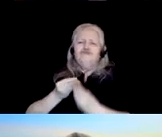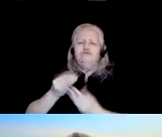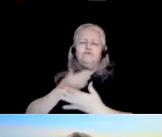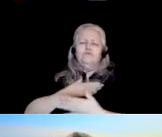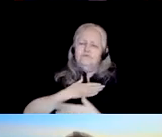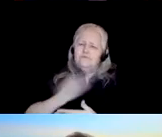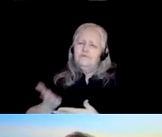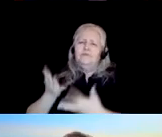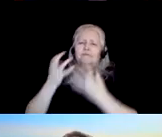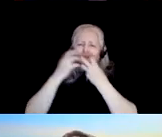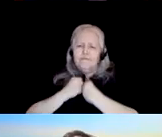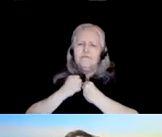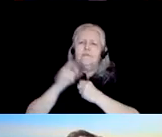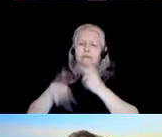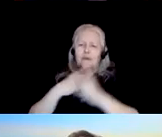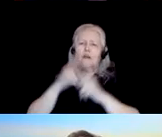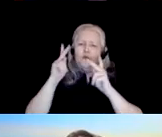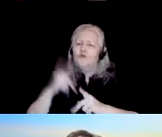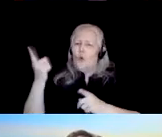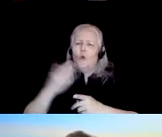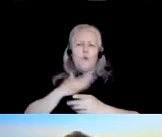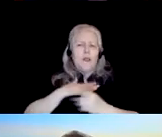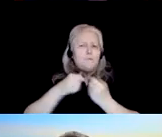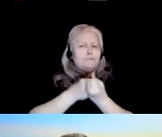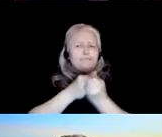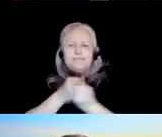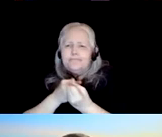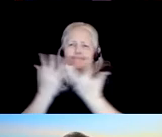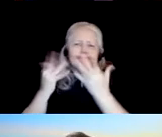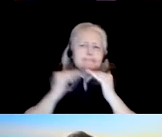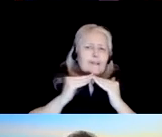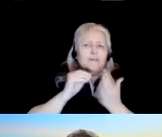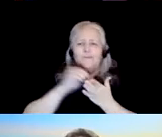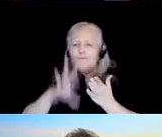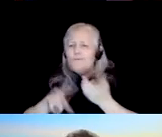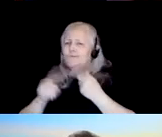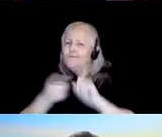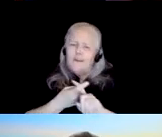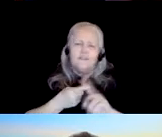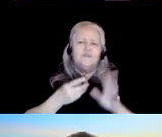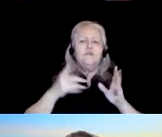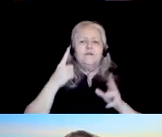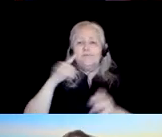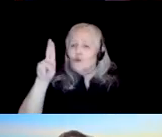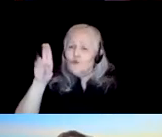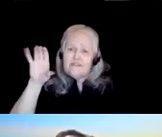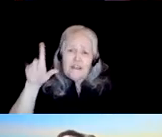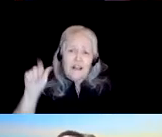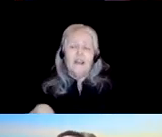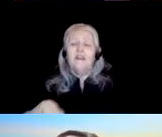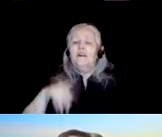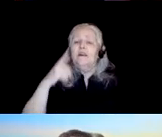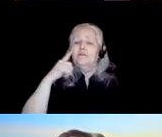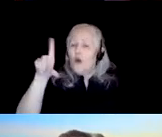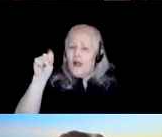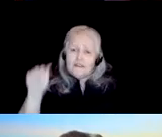person, always reaching out to give to others, to colleagues, students, friends, to UCLA, to the LSA, and